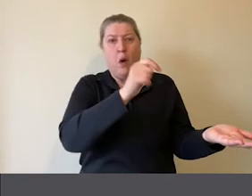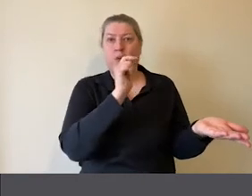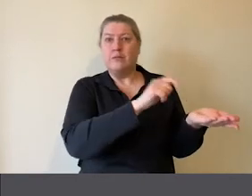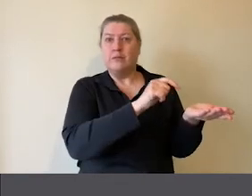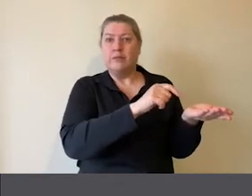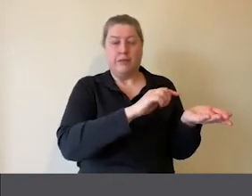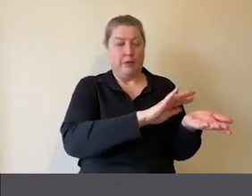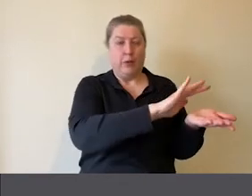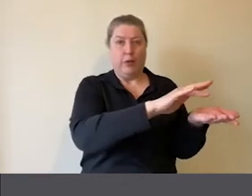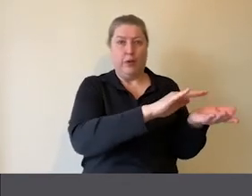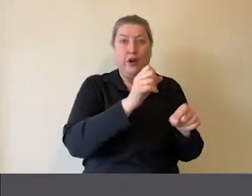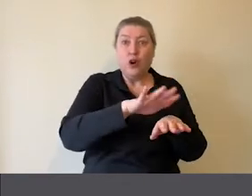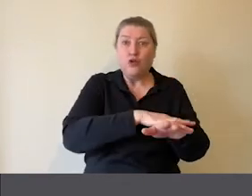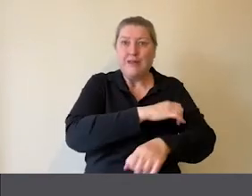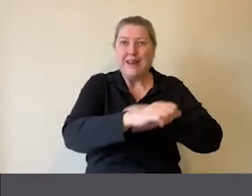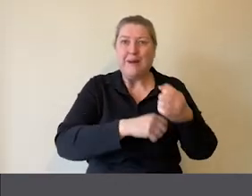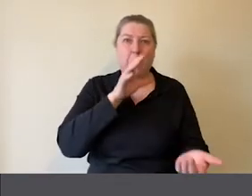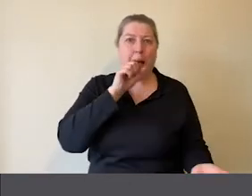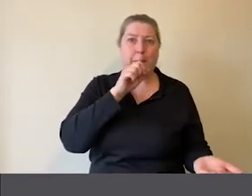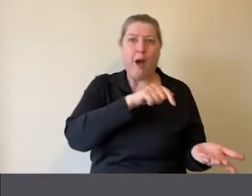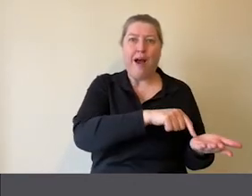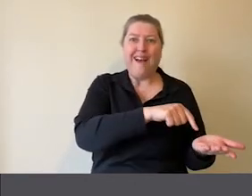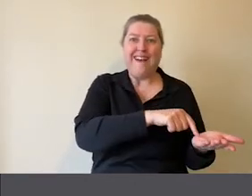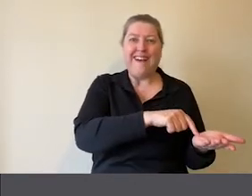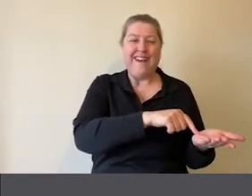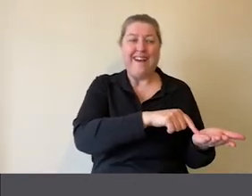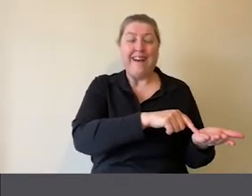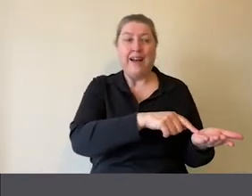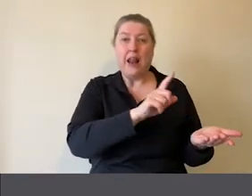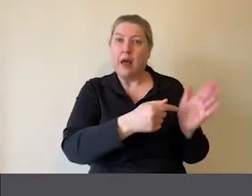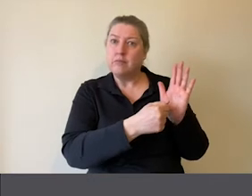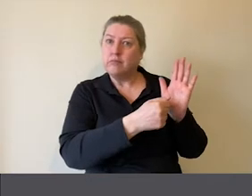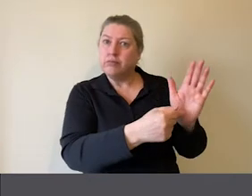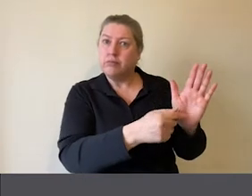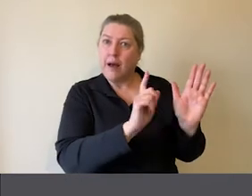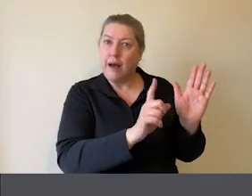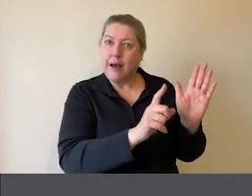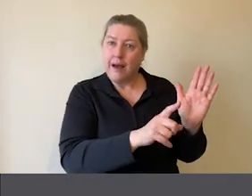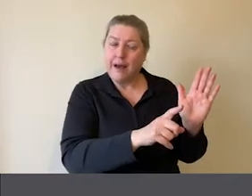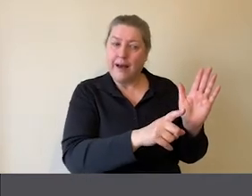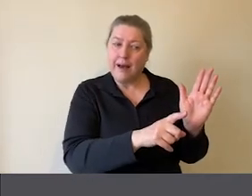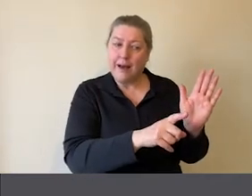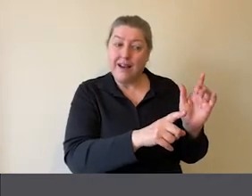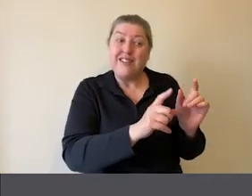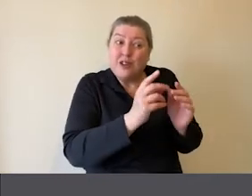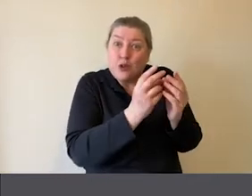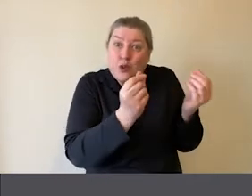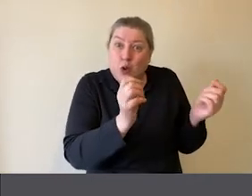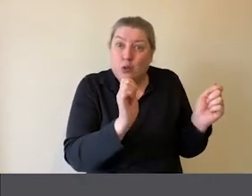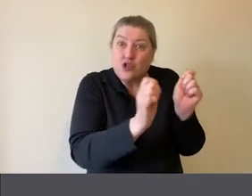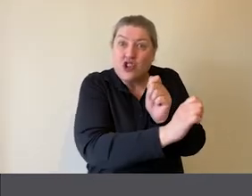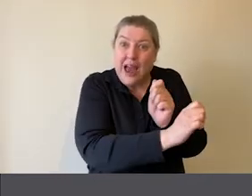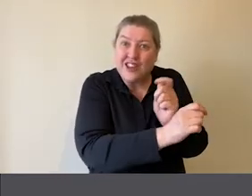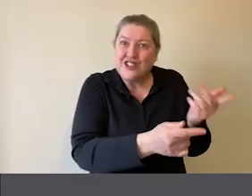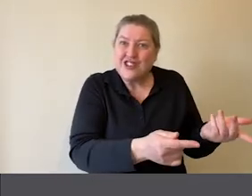buttons from green to amber. This is just a little visual hint that in a moment we're going to stop